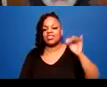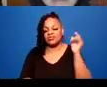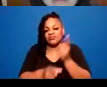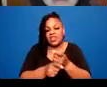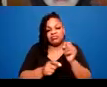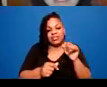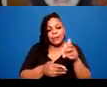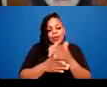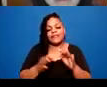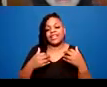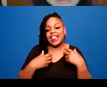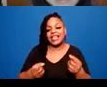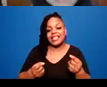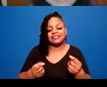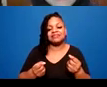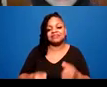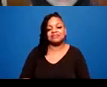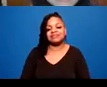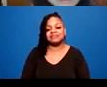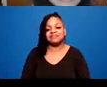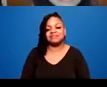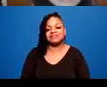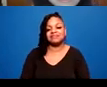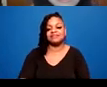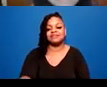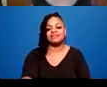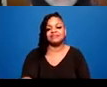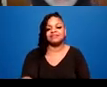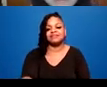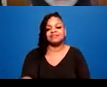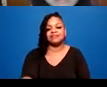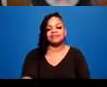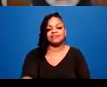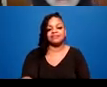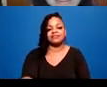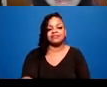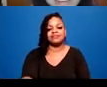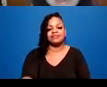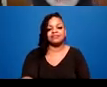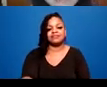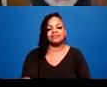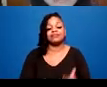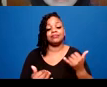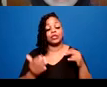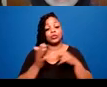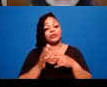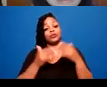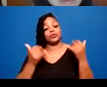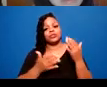examples where people can be celebrated in their full humanity with dignity and respect